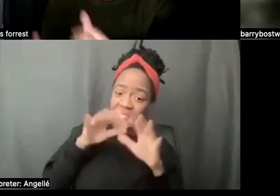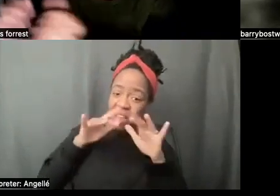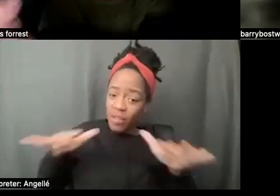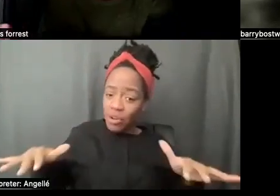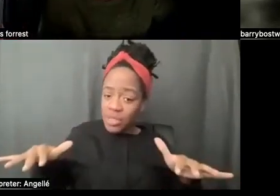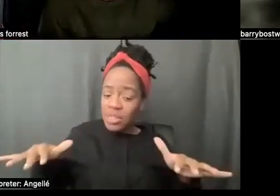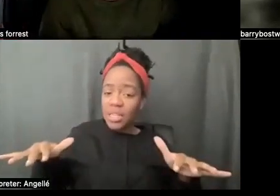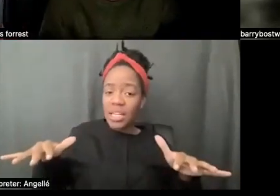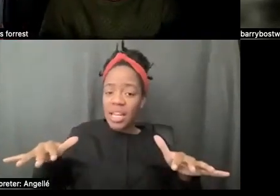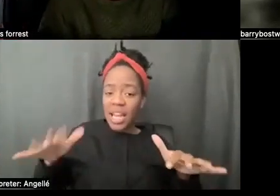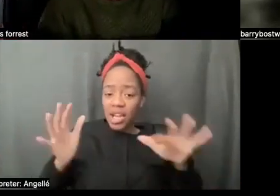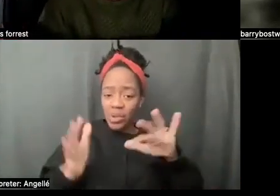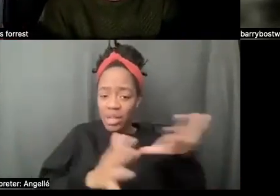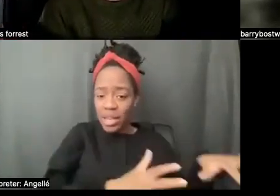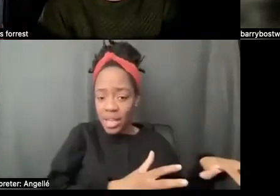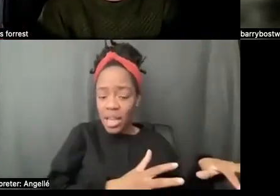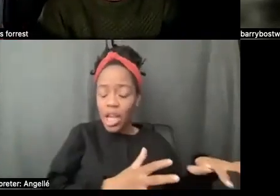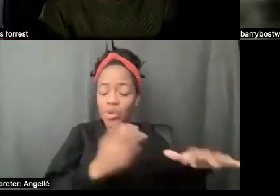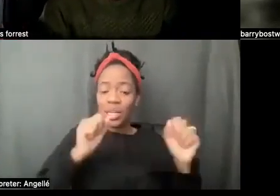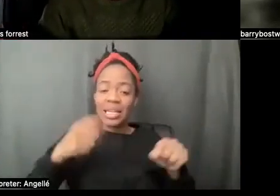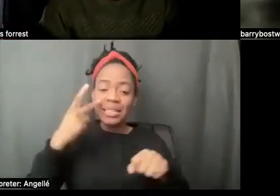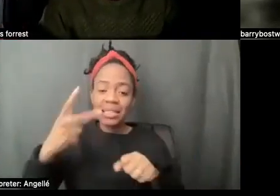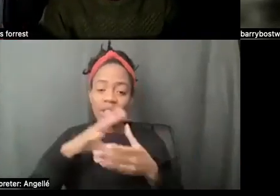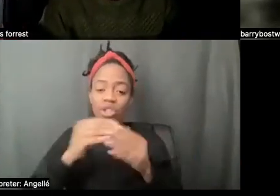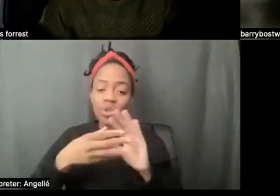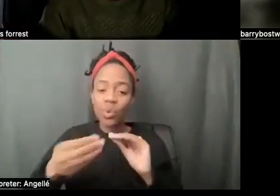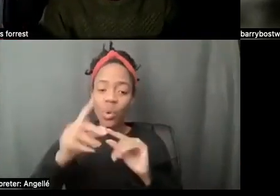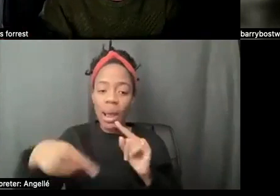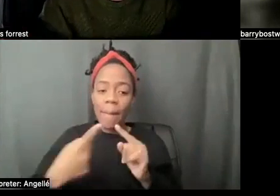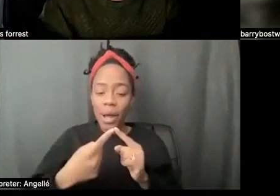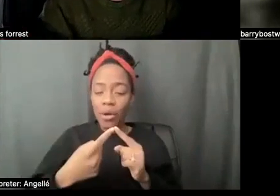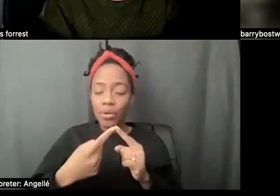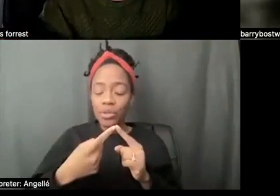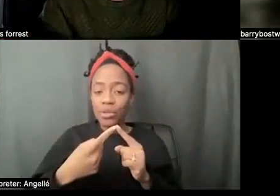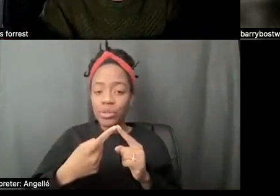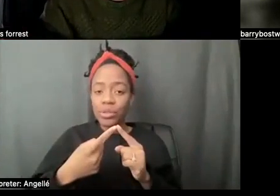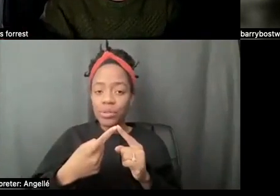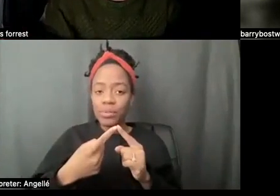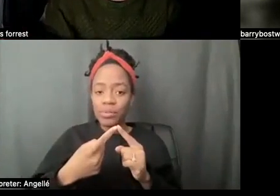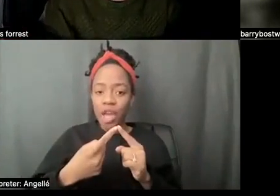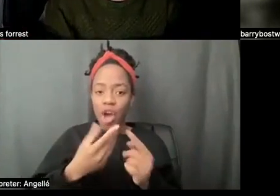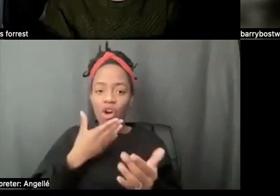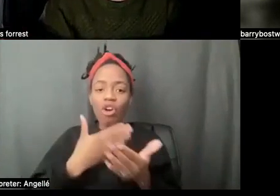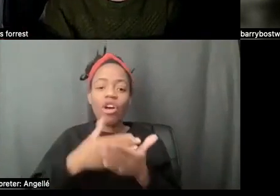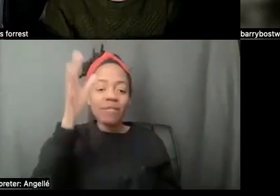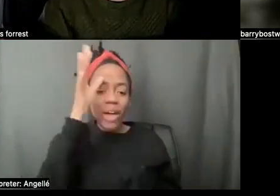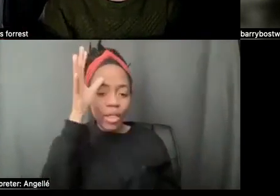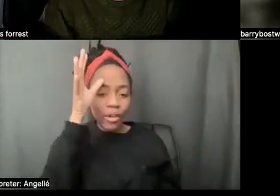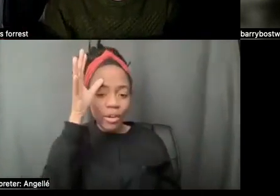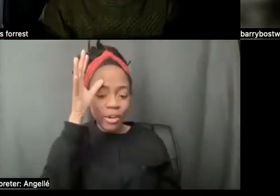and set it aside and go this is a story about being a good father and being a good